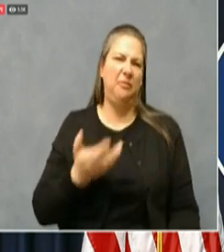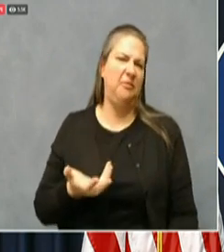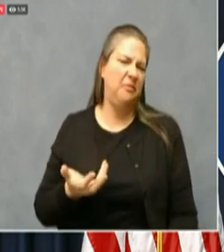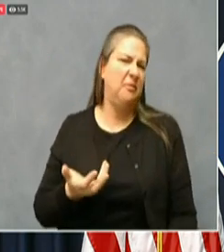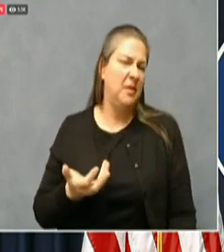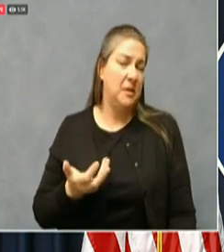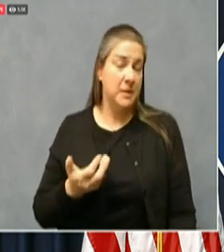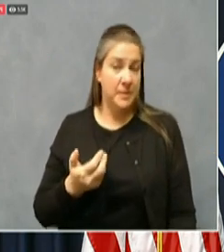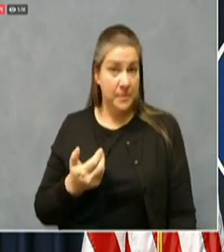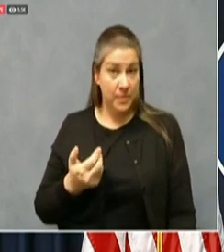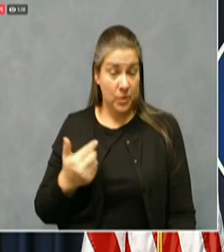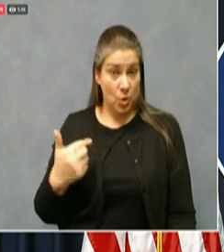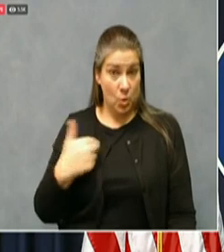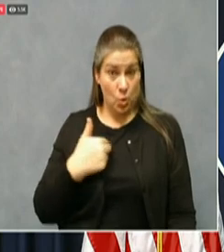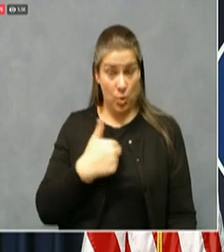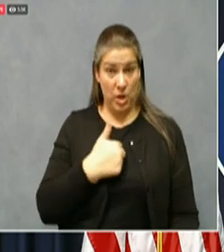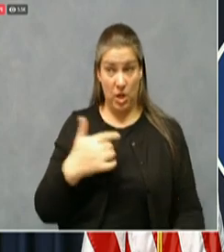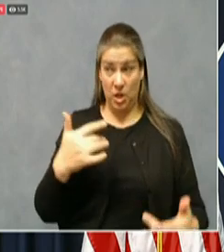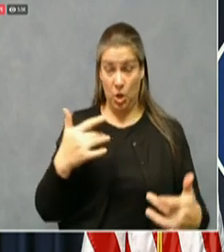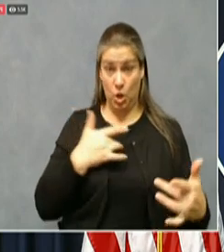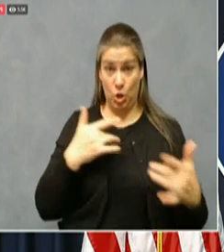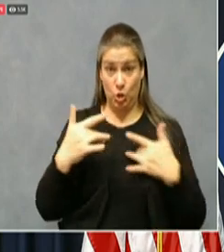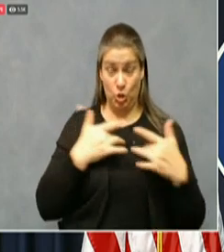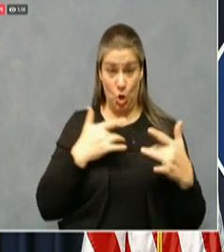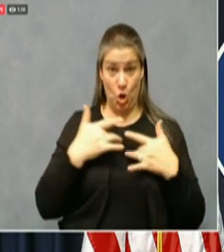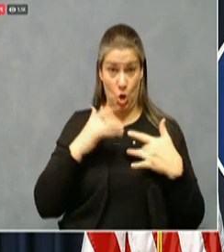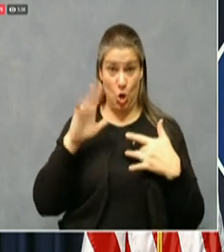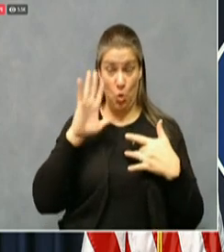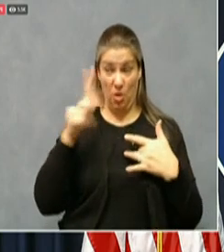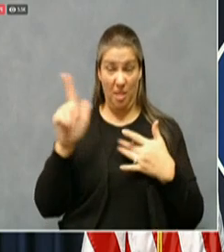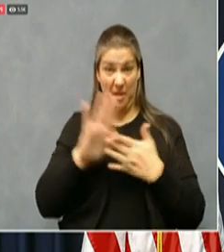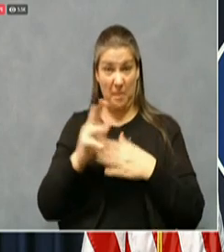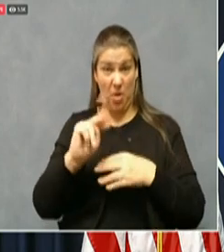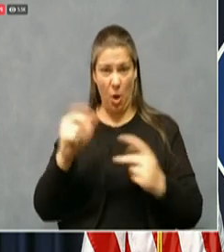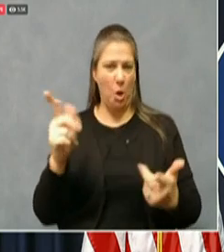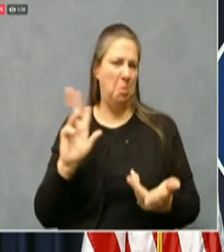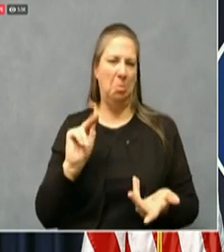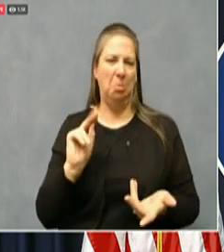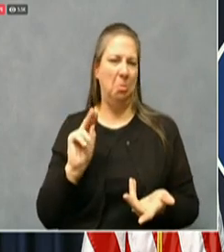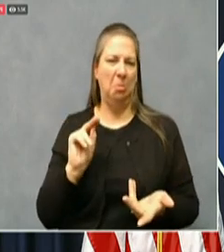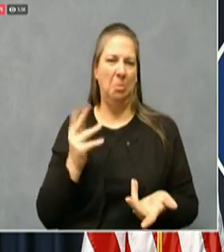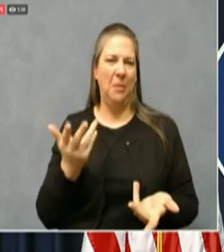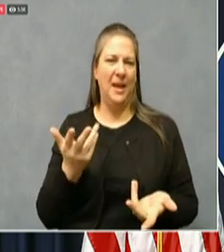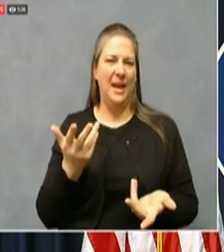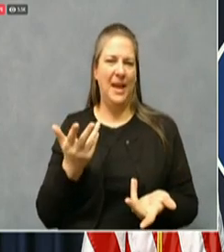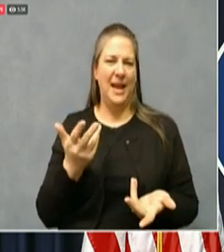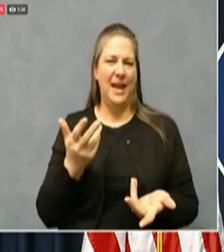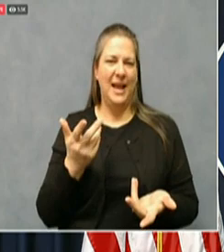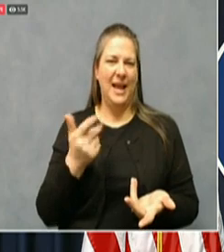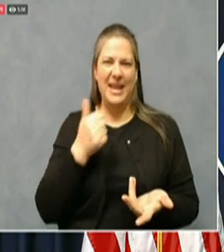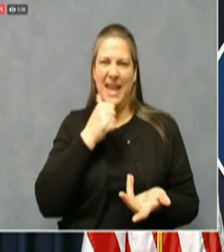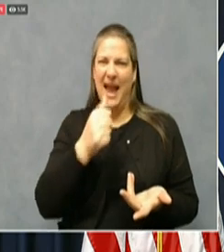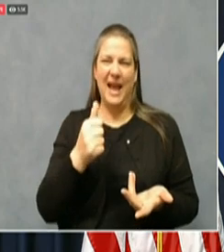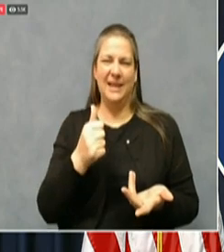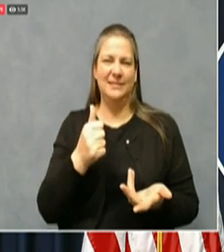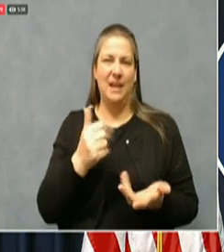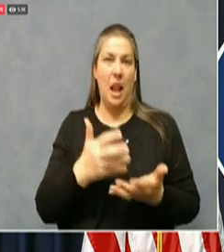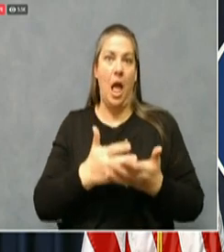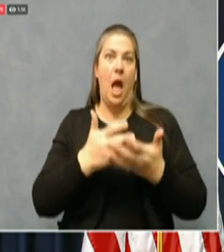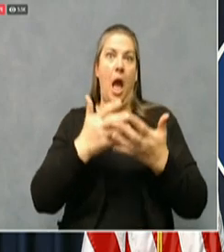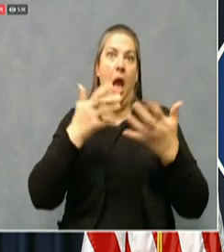waste with the first round of shipments is just not enough of them. I mean, they're going to be able to very rapidly